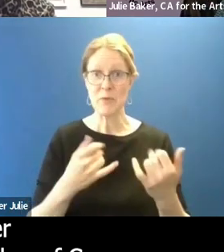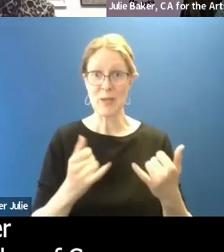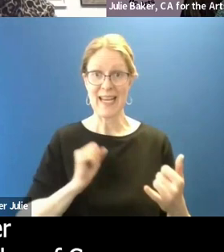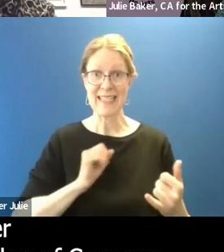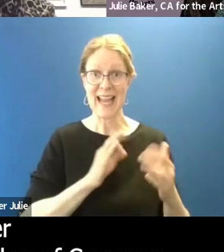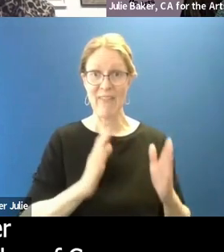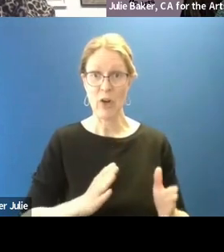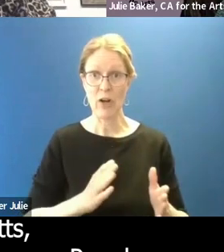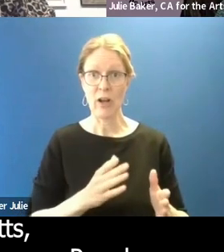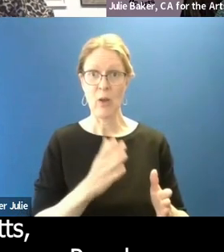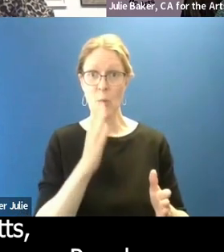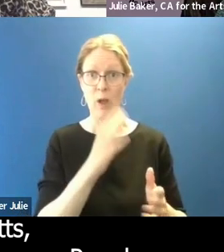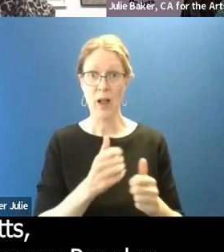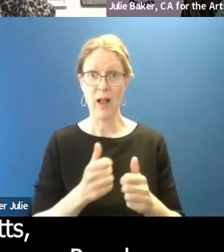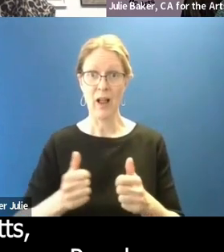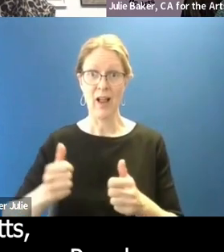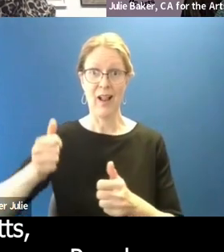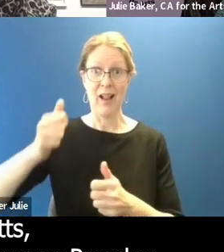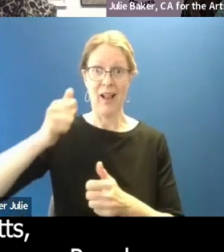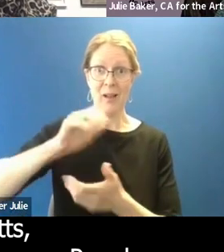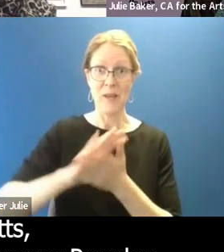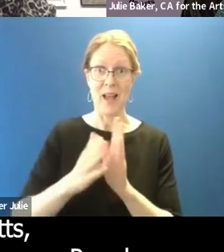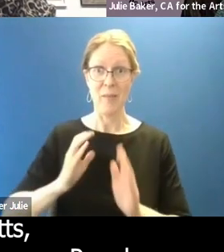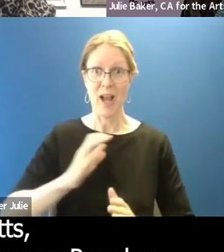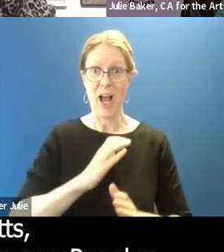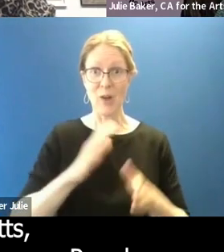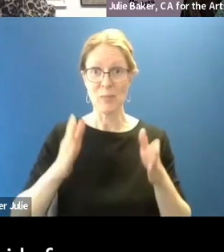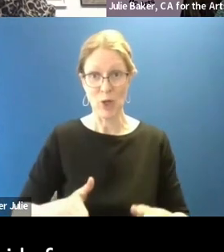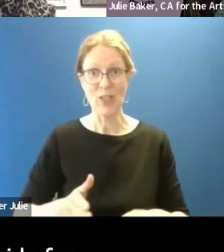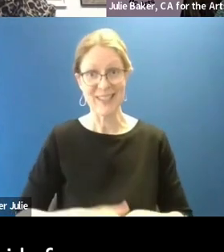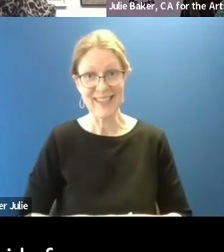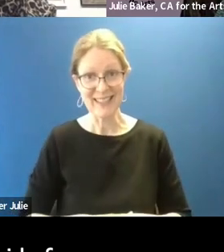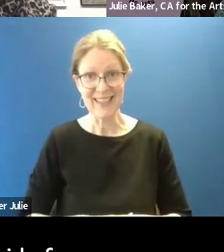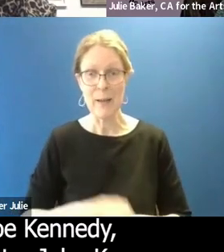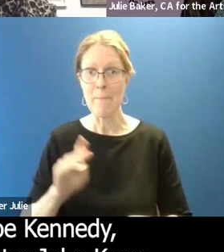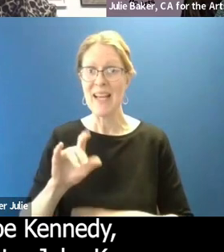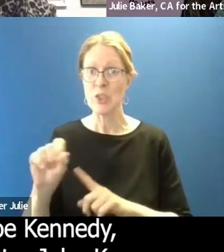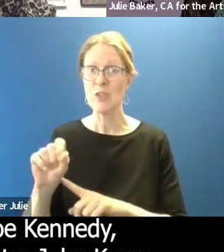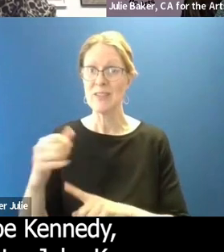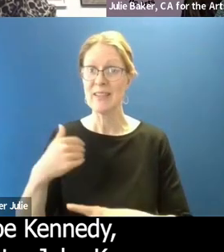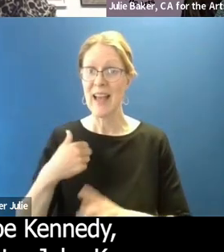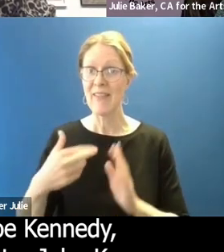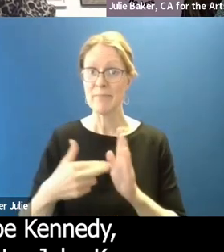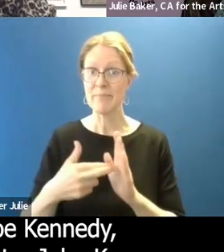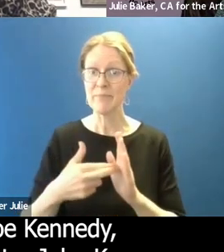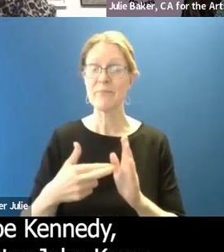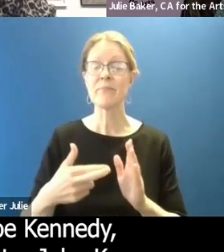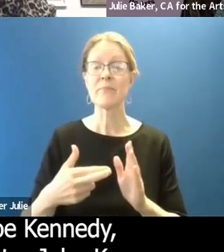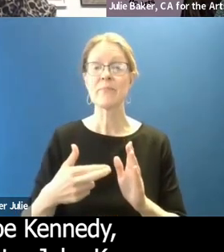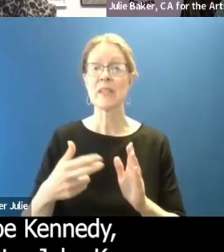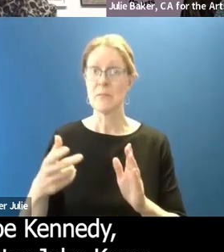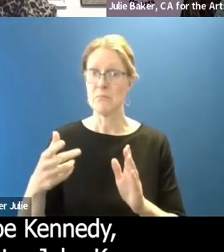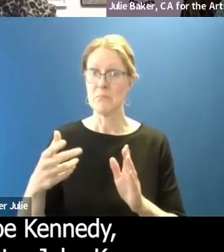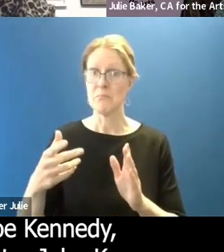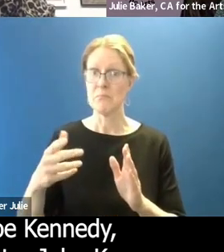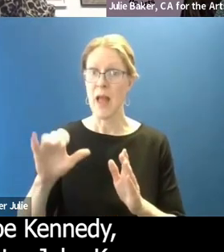tomorrow's member of Congress. In Massachusetts, we have Congresswoman Ayanna Pressley. She worked as an aide for a former Congressman Joe Kennedy, the second,